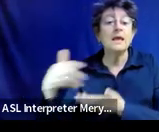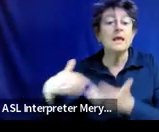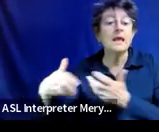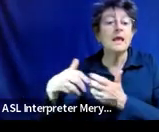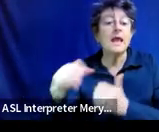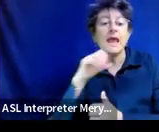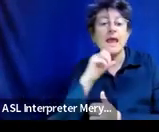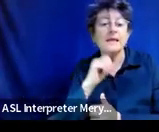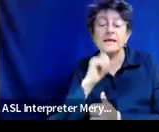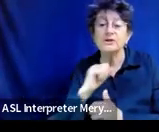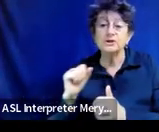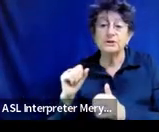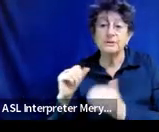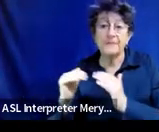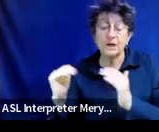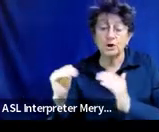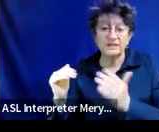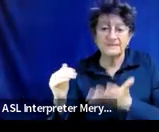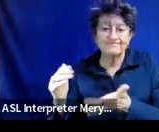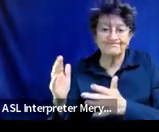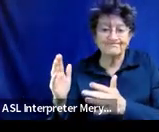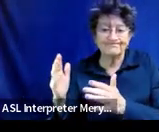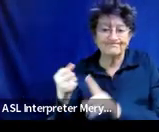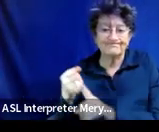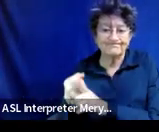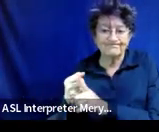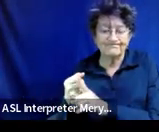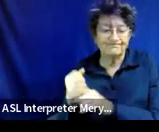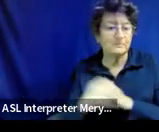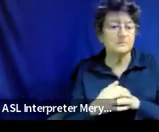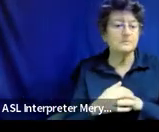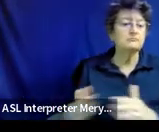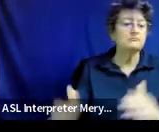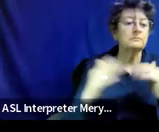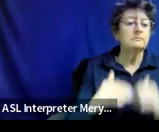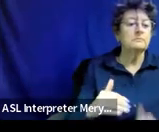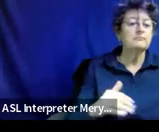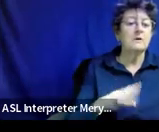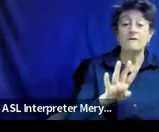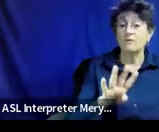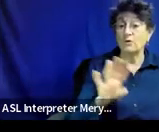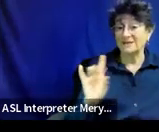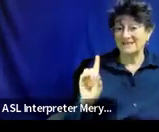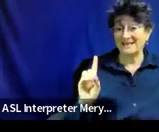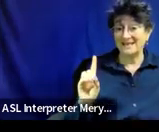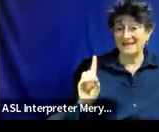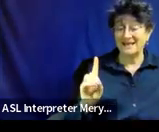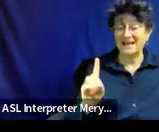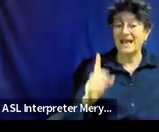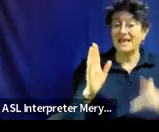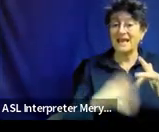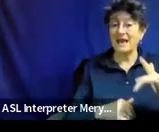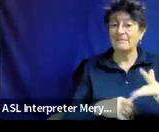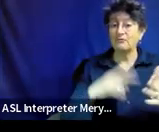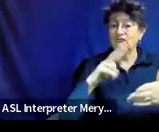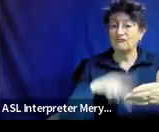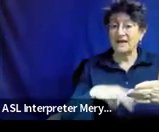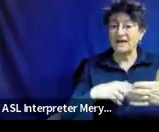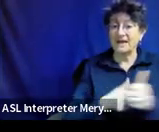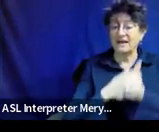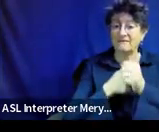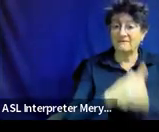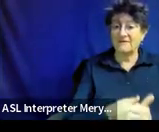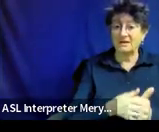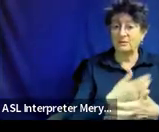4D, you've got a gap for reading and following a schedule. So this deficit